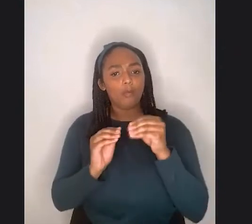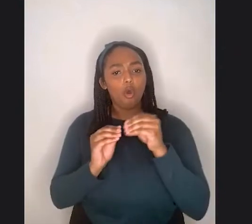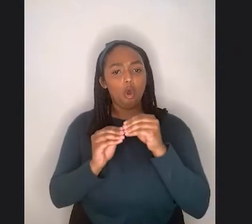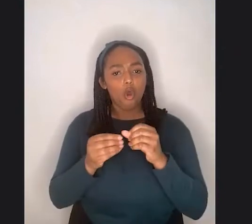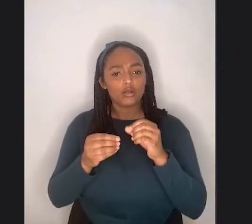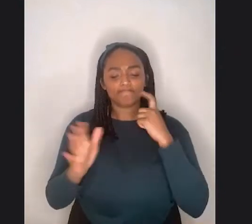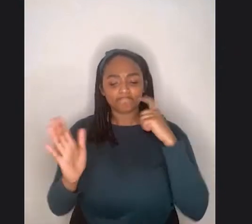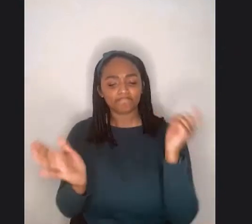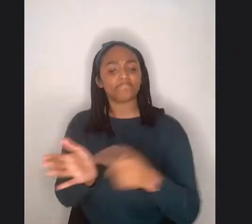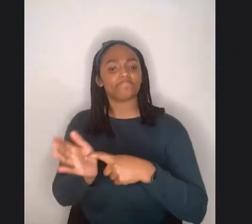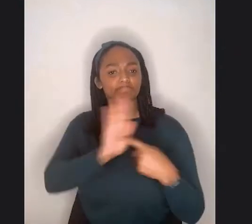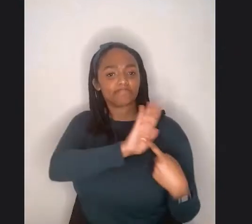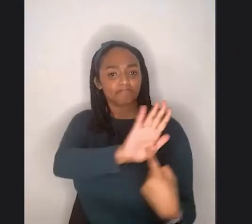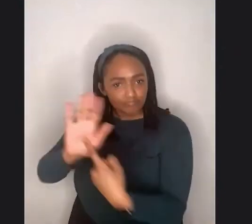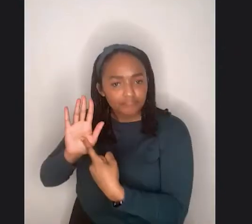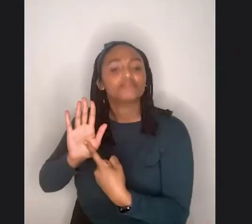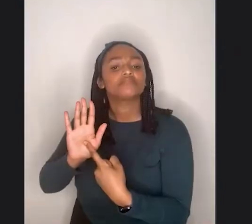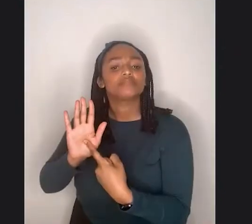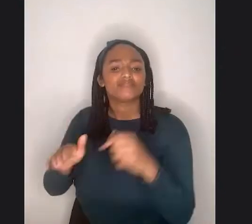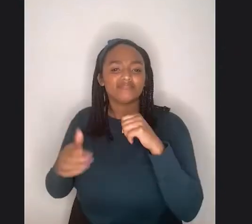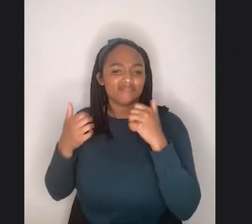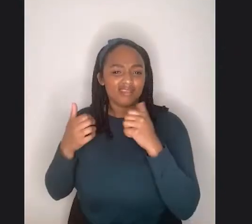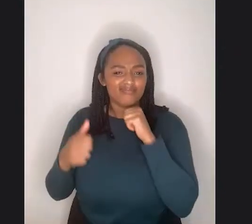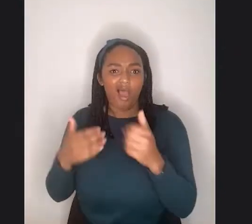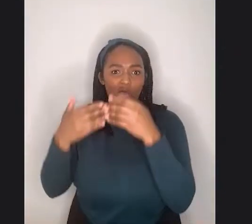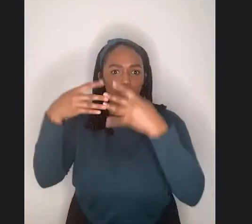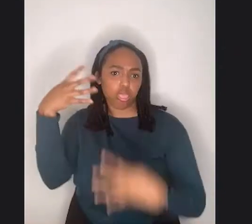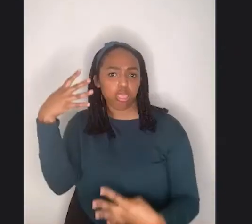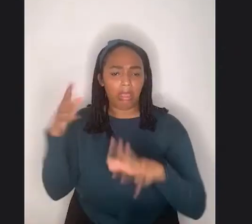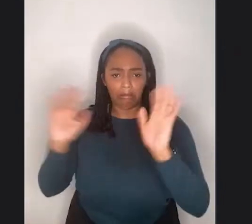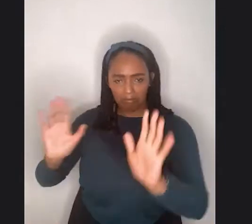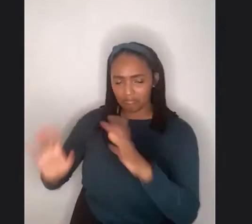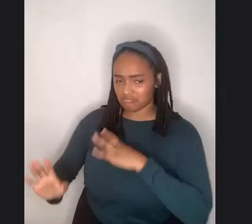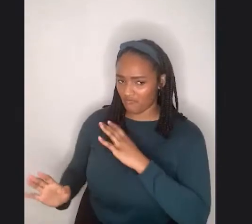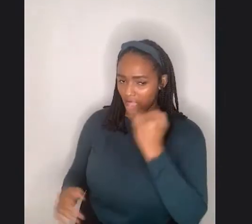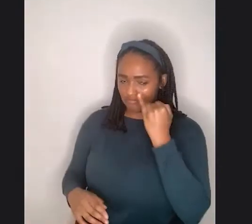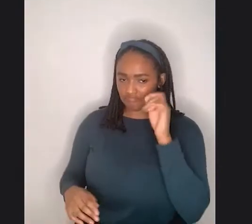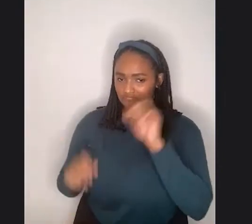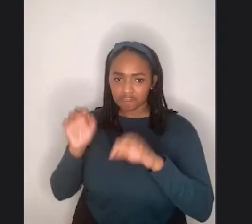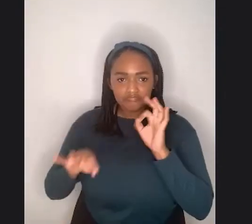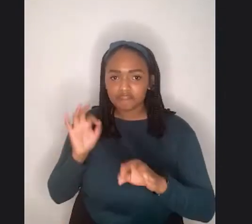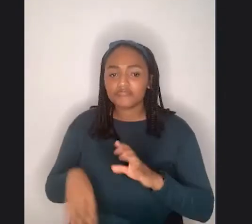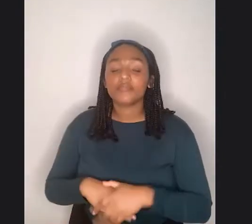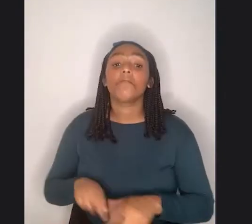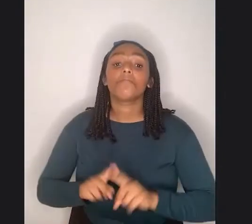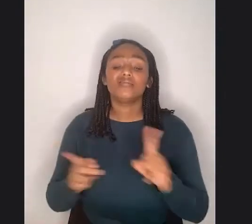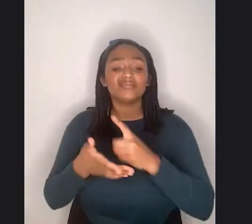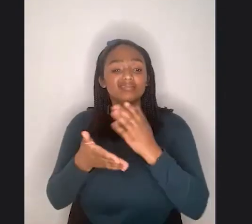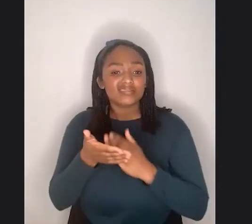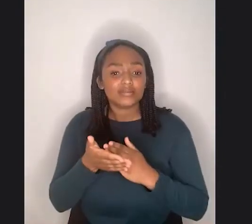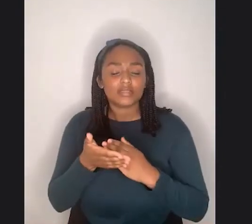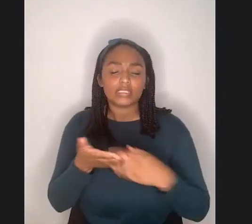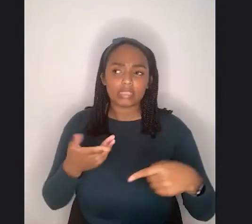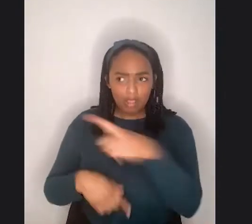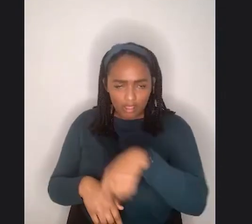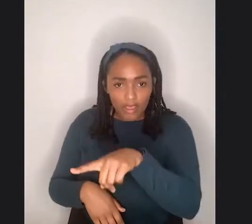acknowledged. I know it might not be an exhaustive list. please don't feel, but just, you know, some of the, for me, like for me, Essie